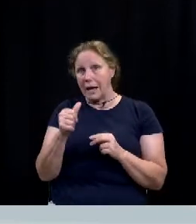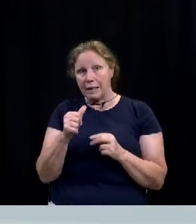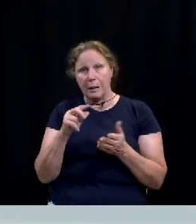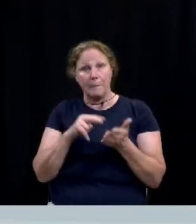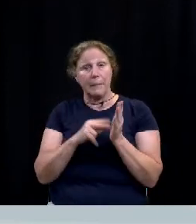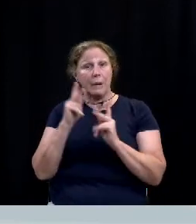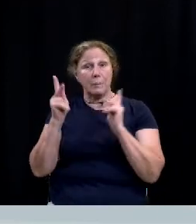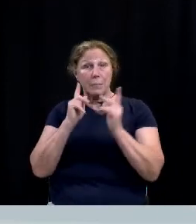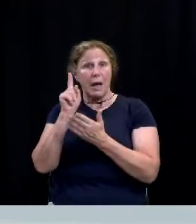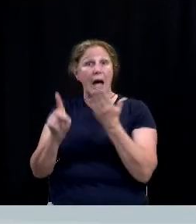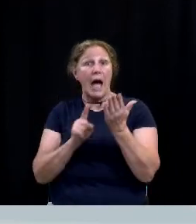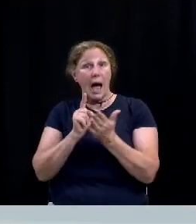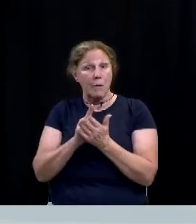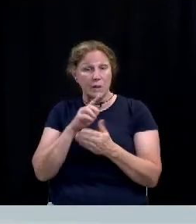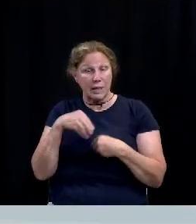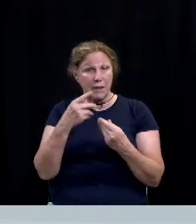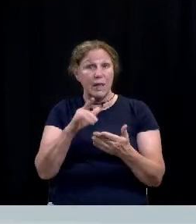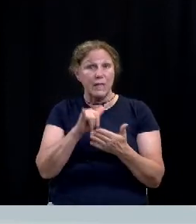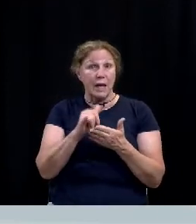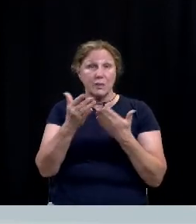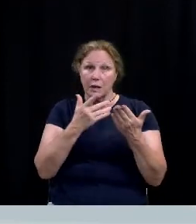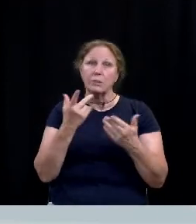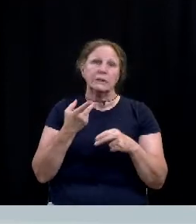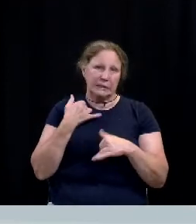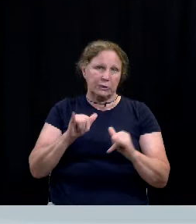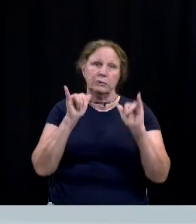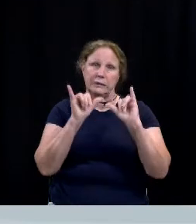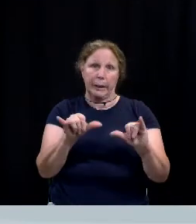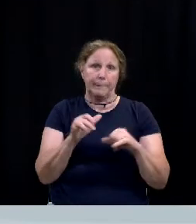personnel hours dedicated to mental health consumers in crisis